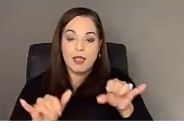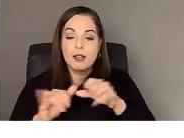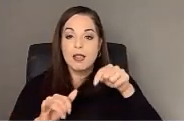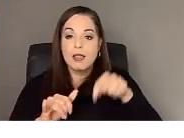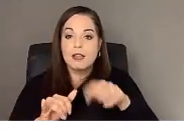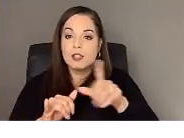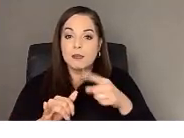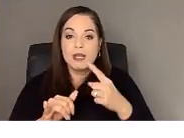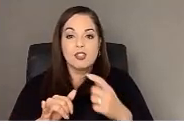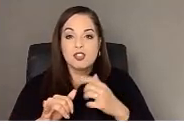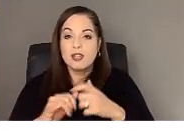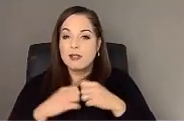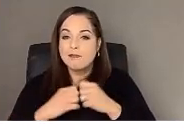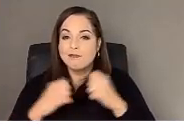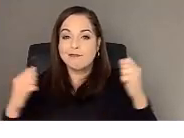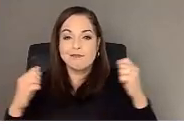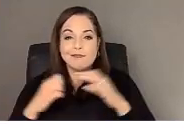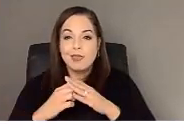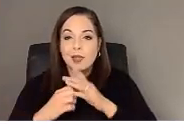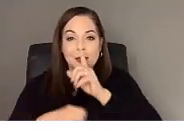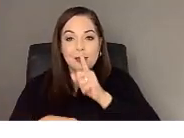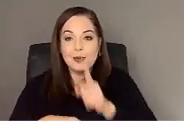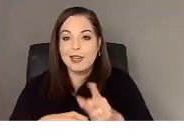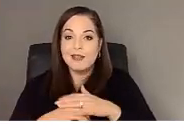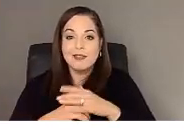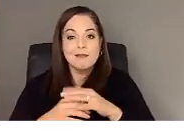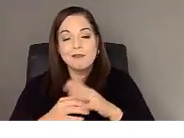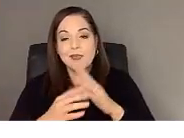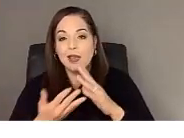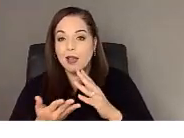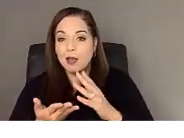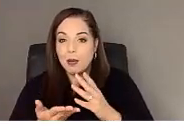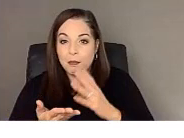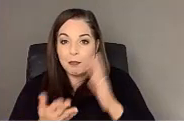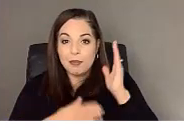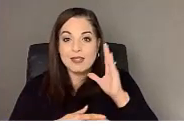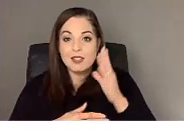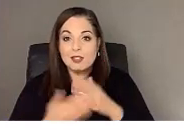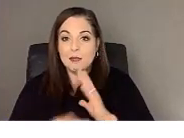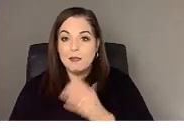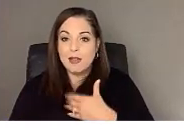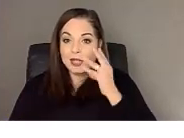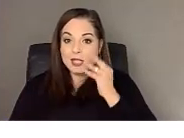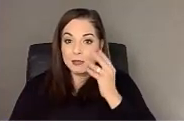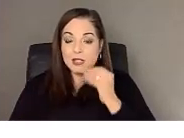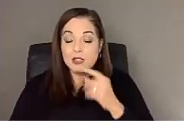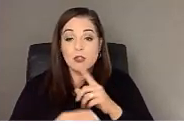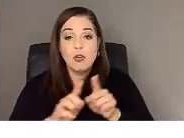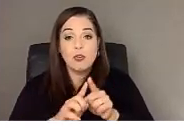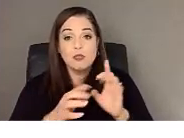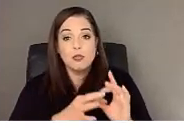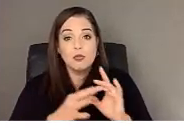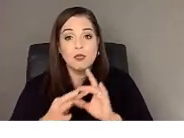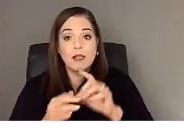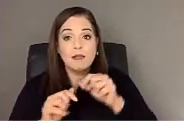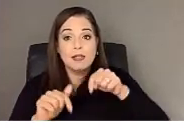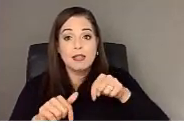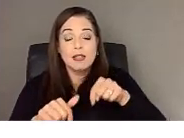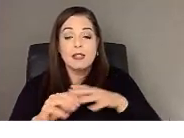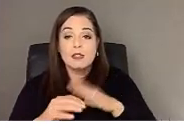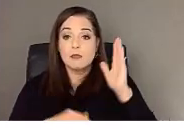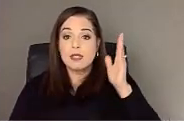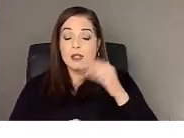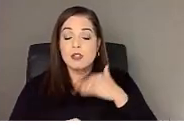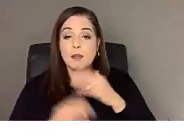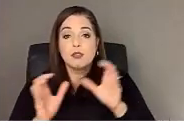candid presentation of, um, some of our experiences. Um, also relevant to this presentation. I'm a certified health education